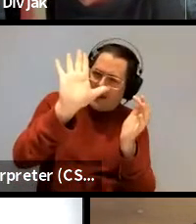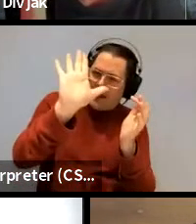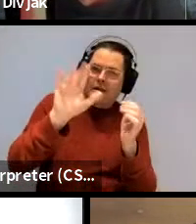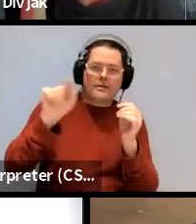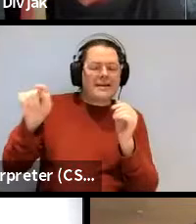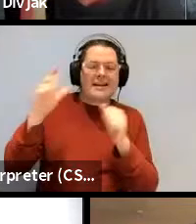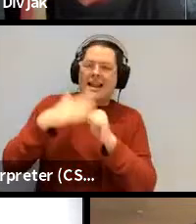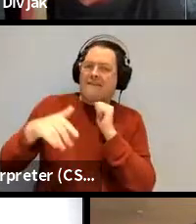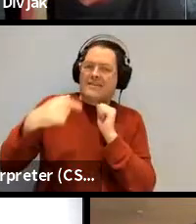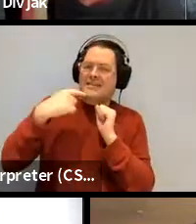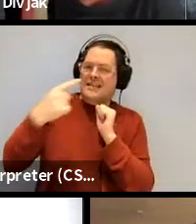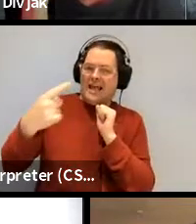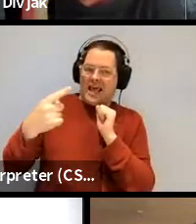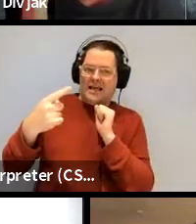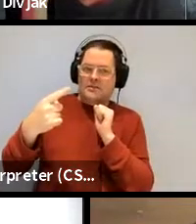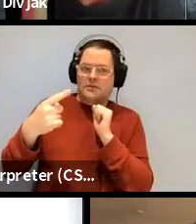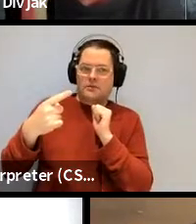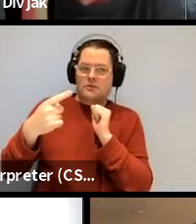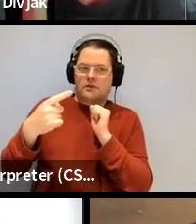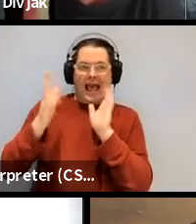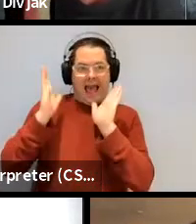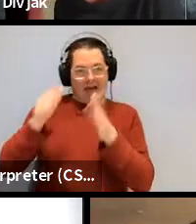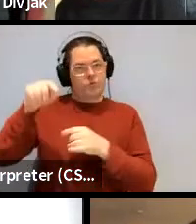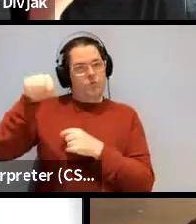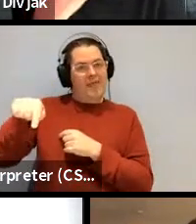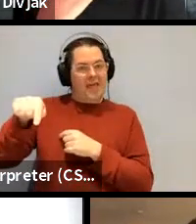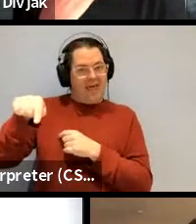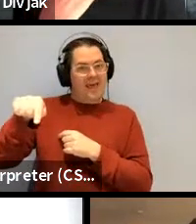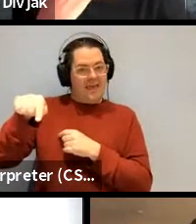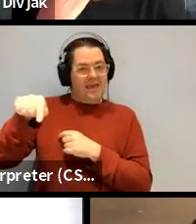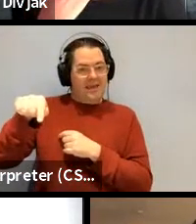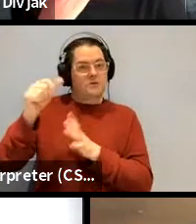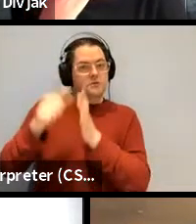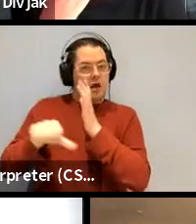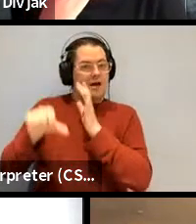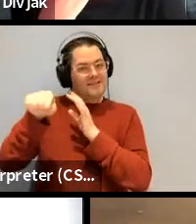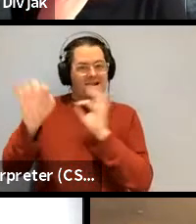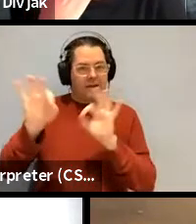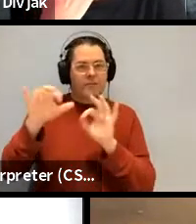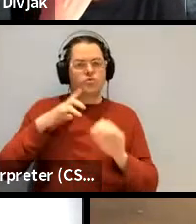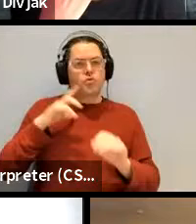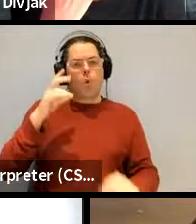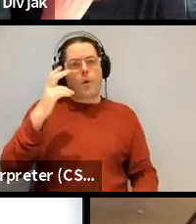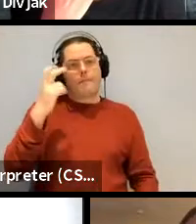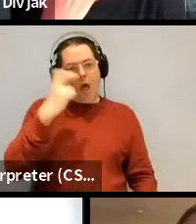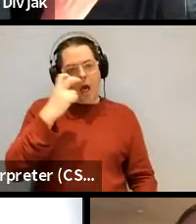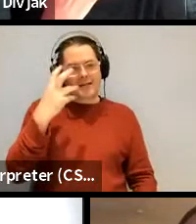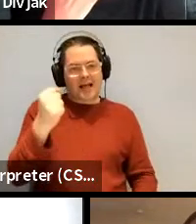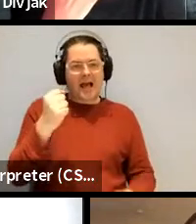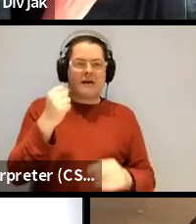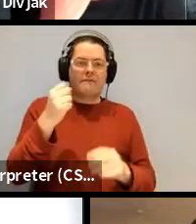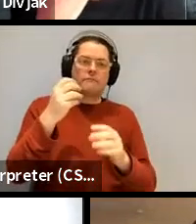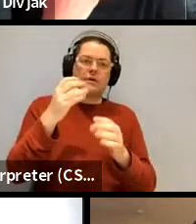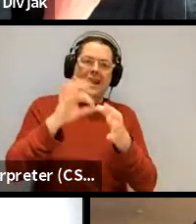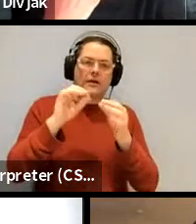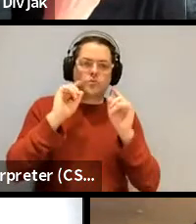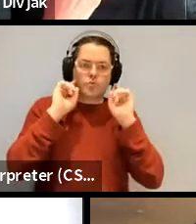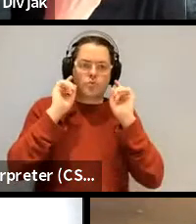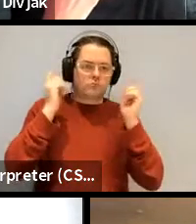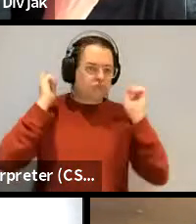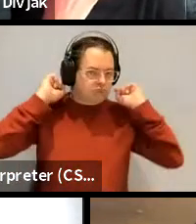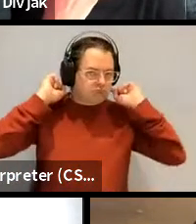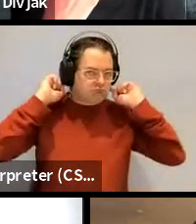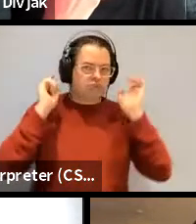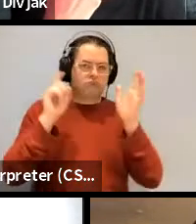that it it originates there or it has to be there and we know it doesn't because blind people have part of the network in their occipital cortex and